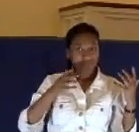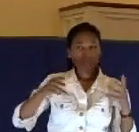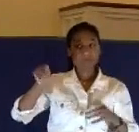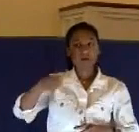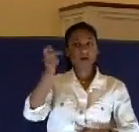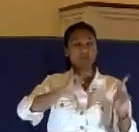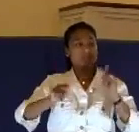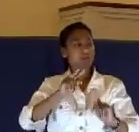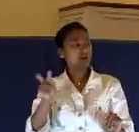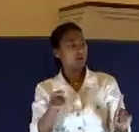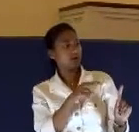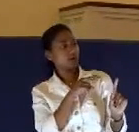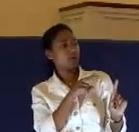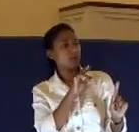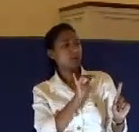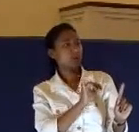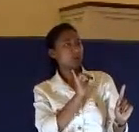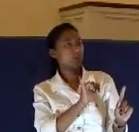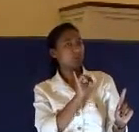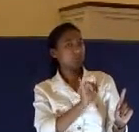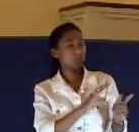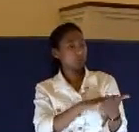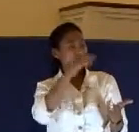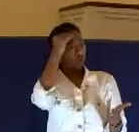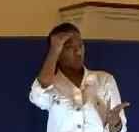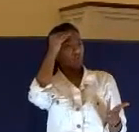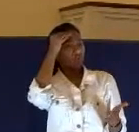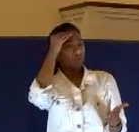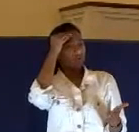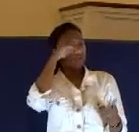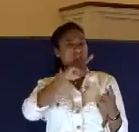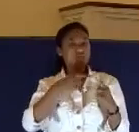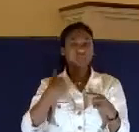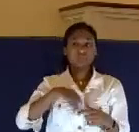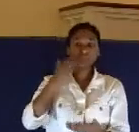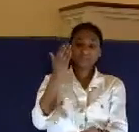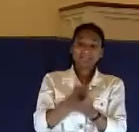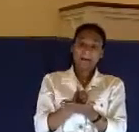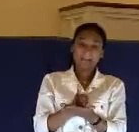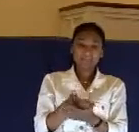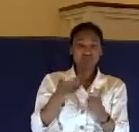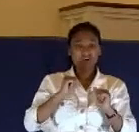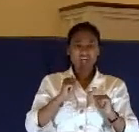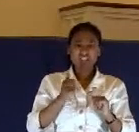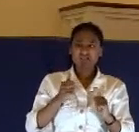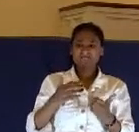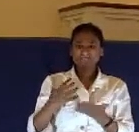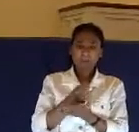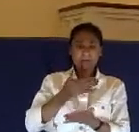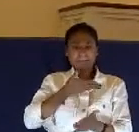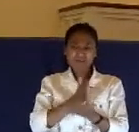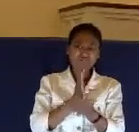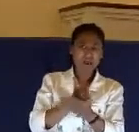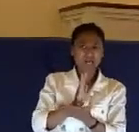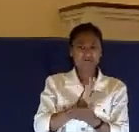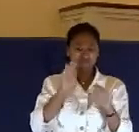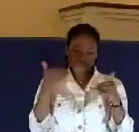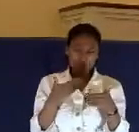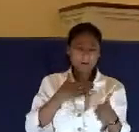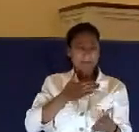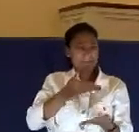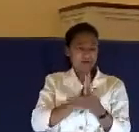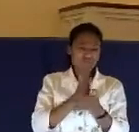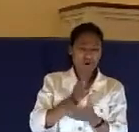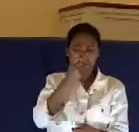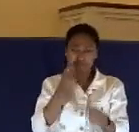When we resist the urge to get even, when we stop claiming our rights, when we give up always trying to